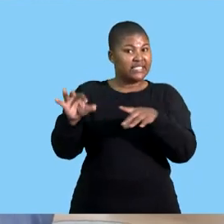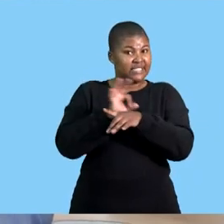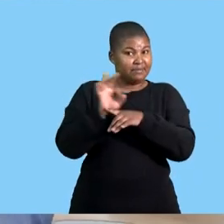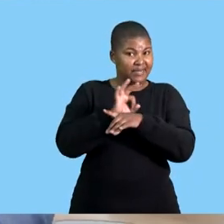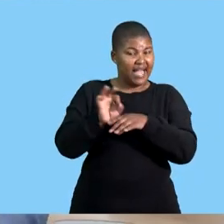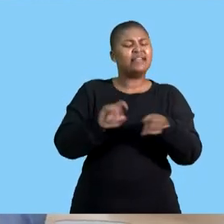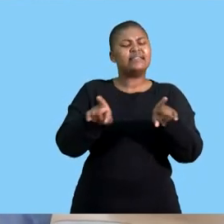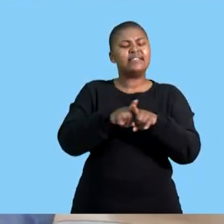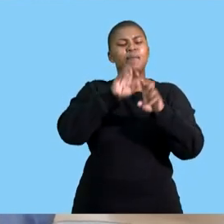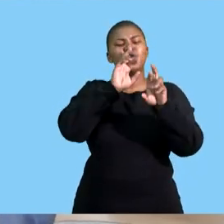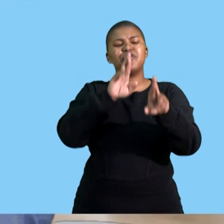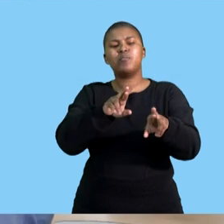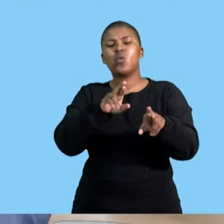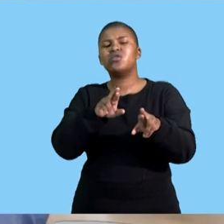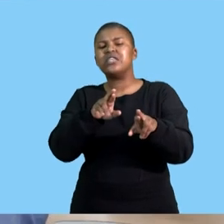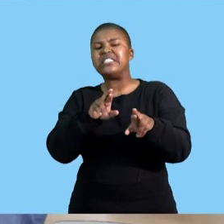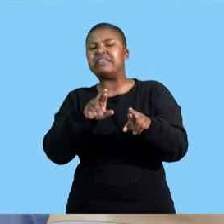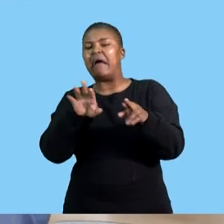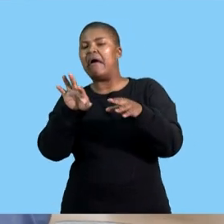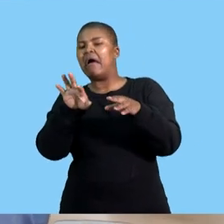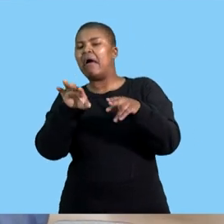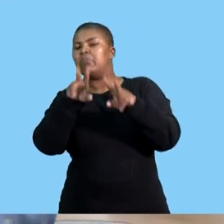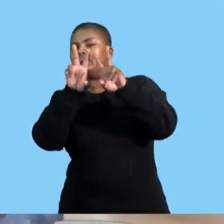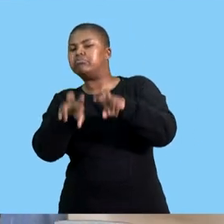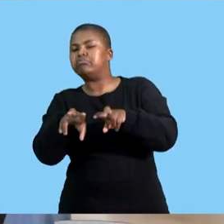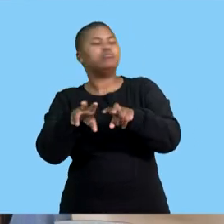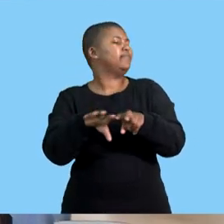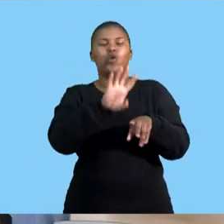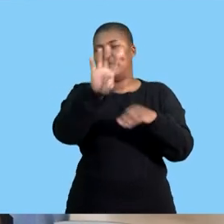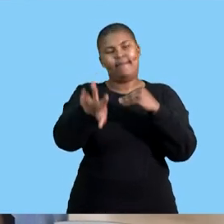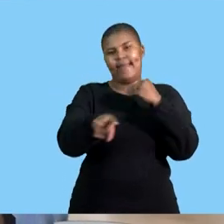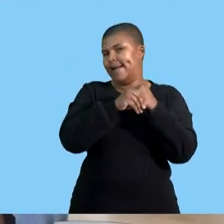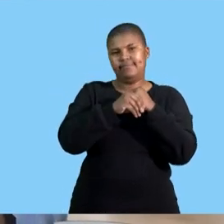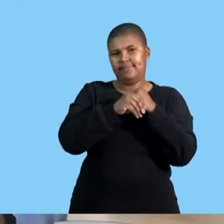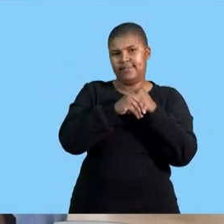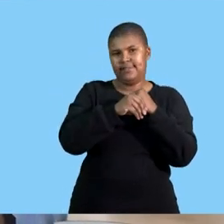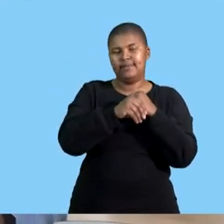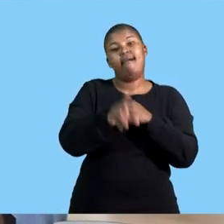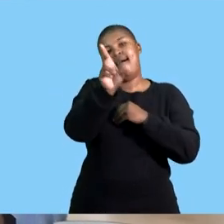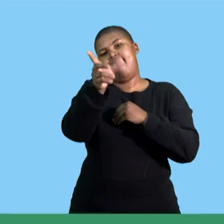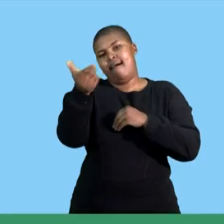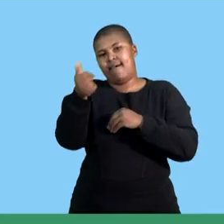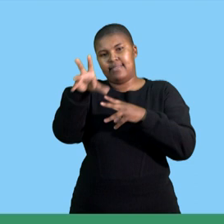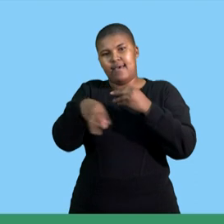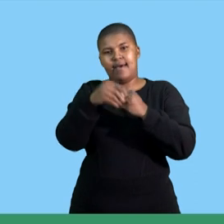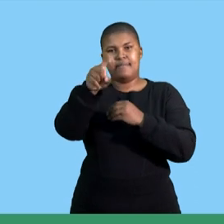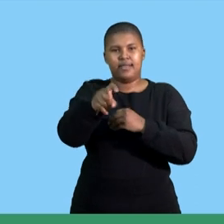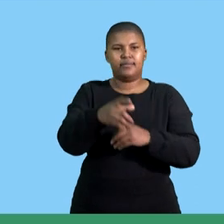reports that we have identified in the first question we must not air discuss them on this question